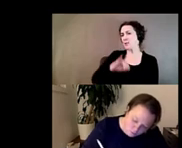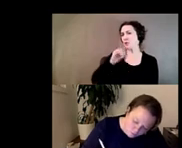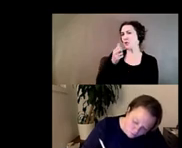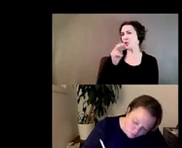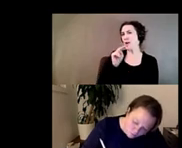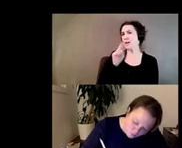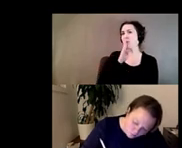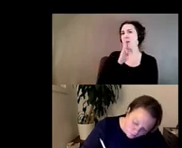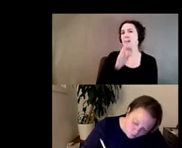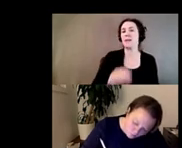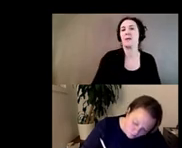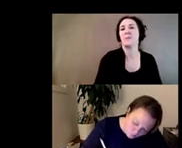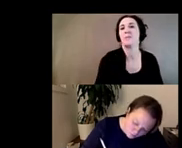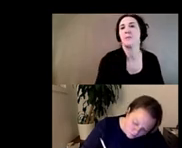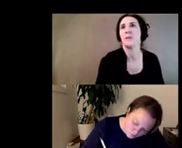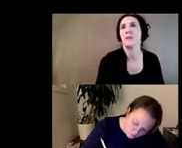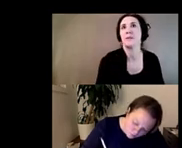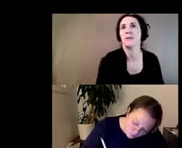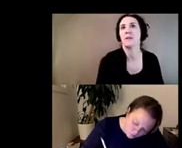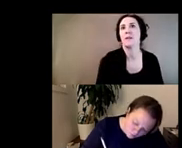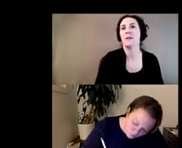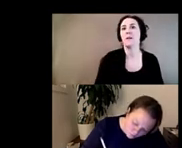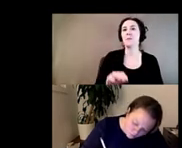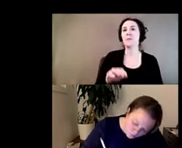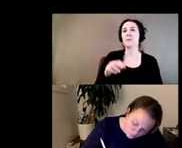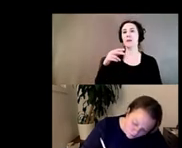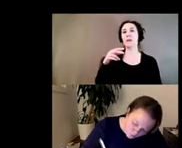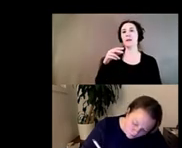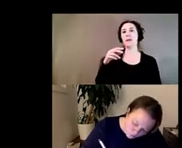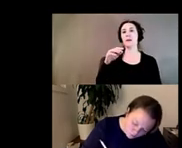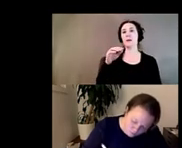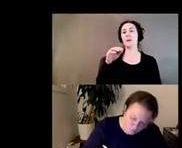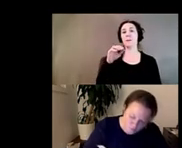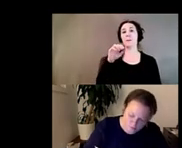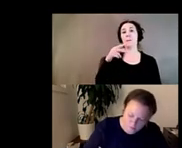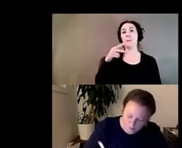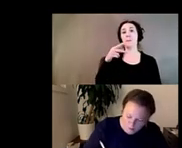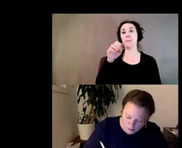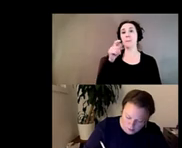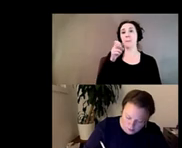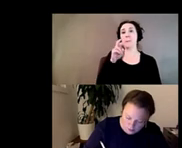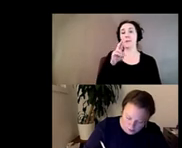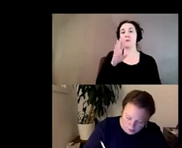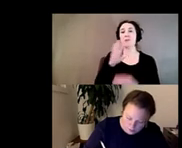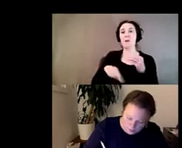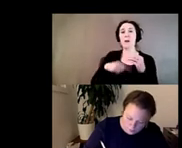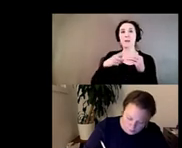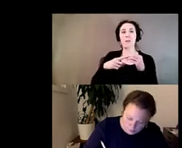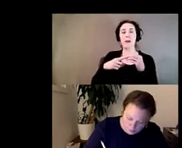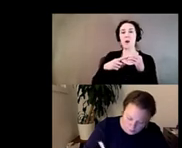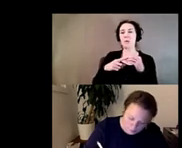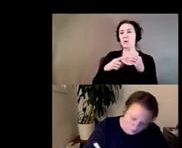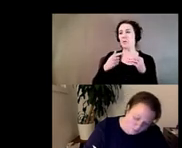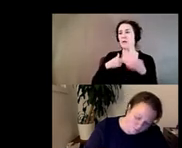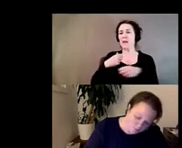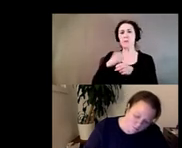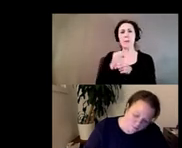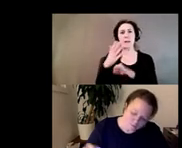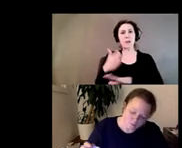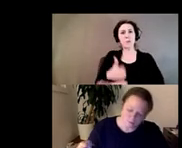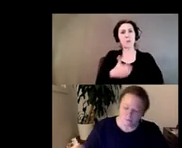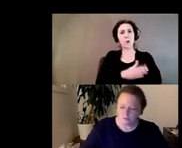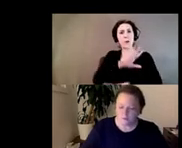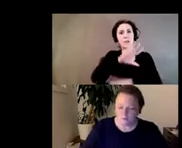you know we kind of talked about Peter talked about how you know we have made a lot of progress in institutions but they still are pretty